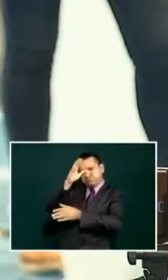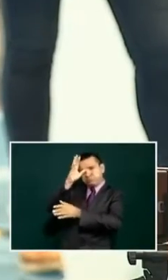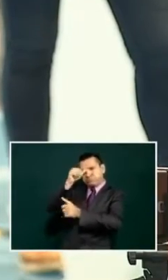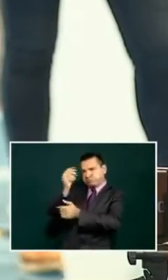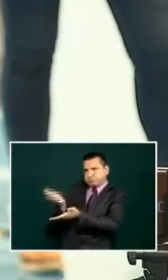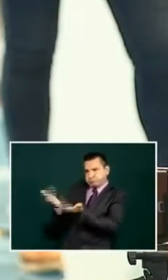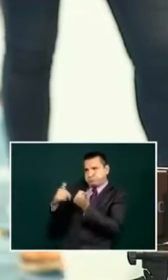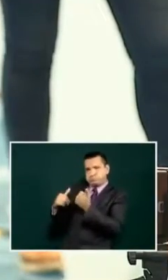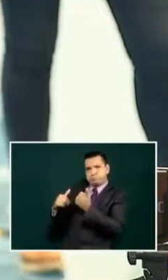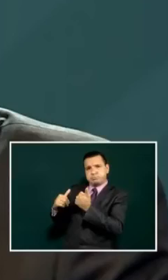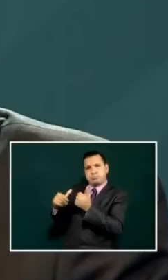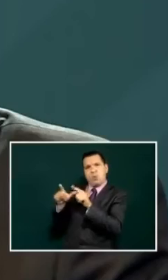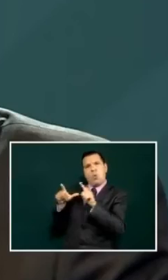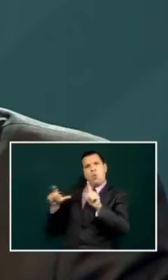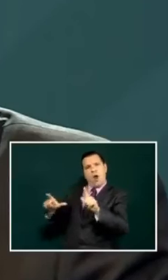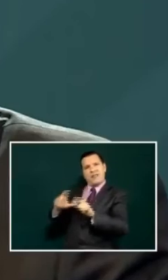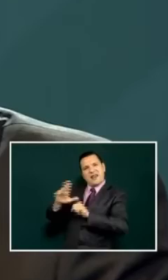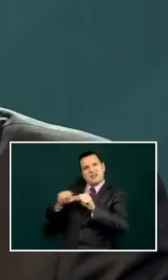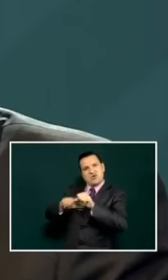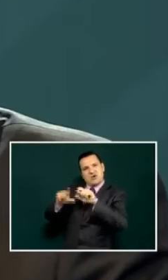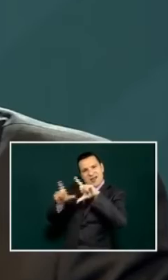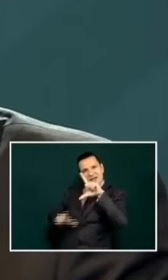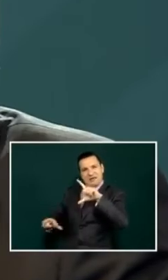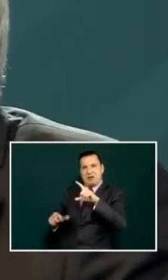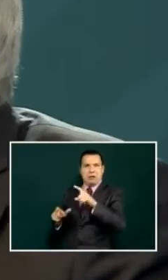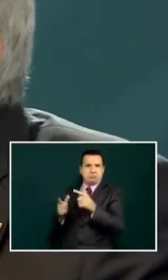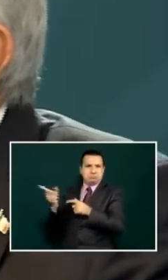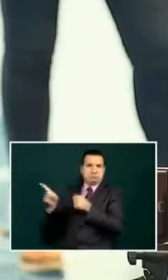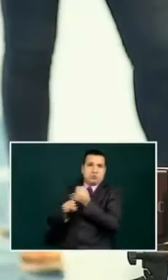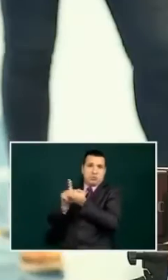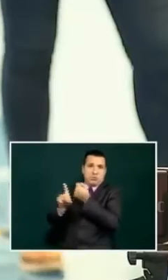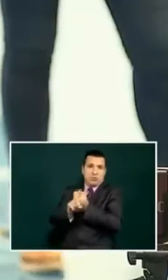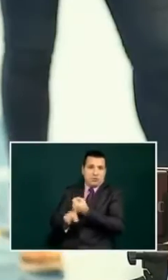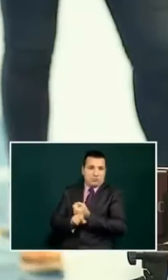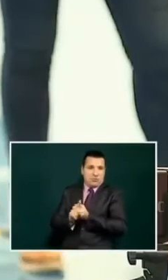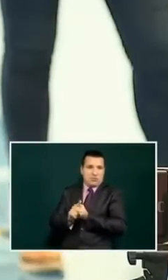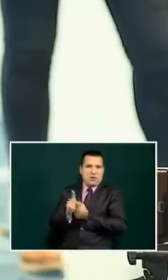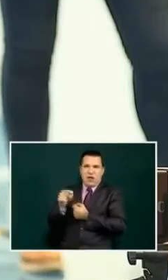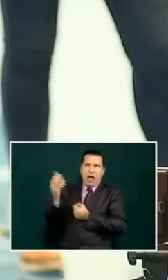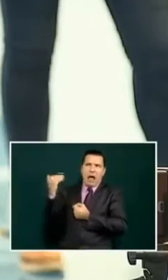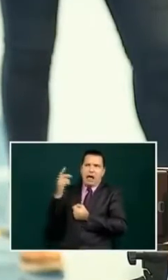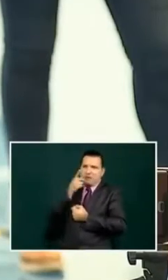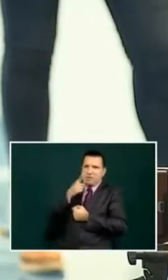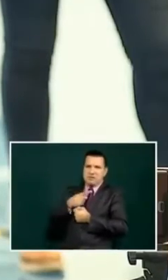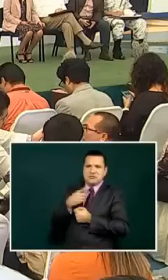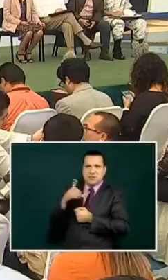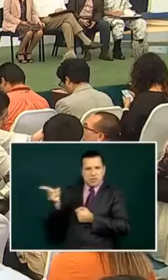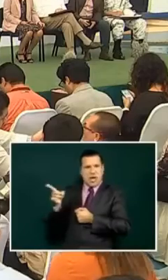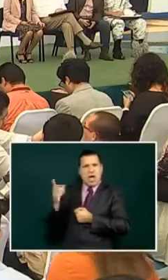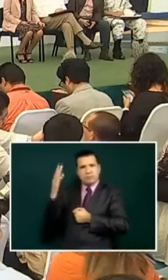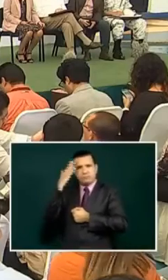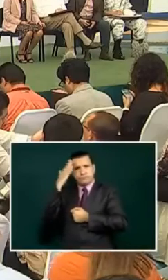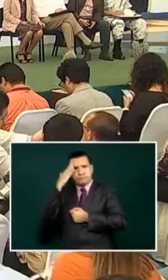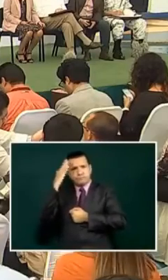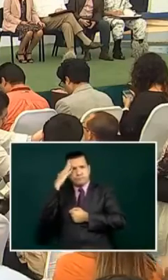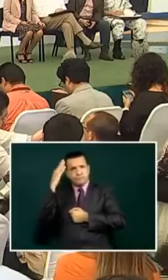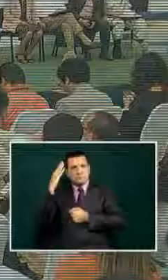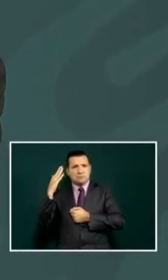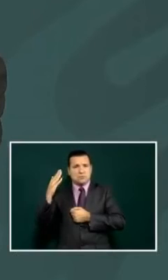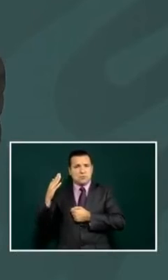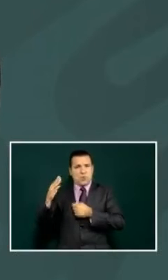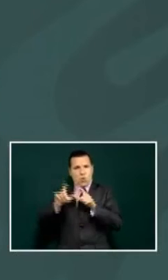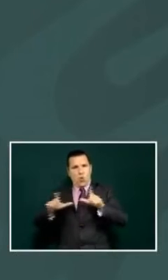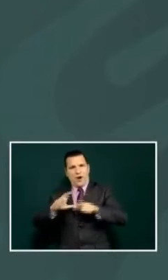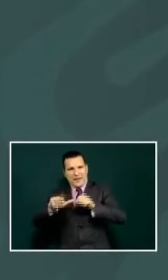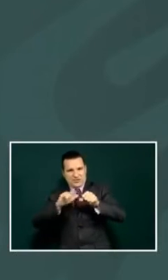monitoring or helping them what's the problem there because they said they were gonna put stations what